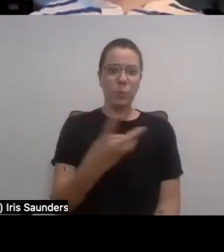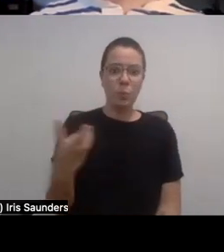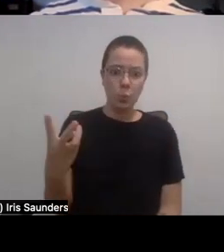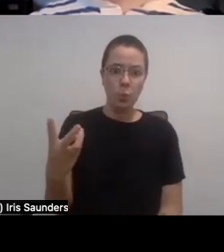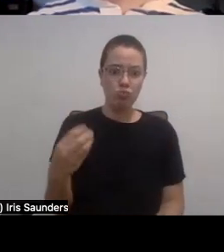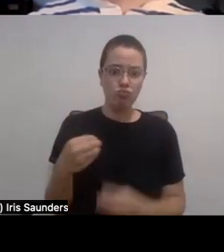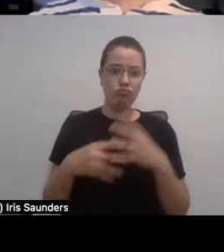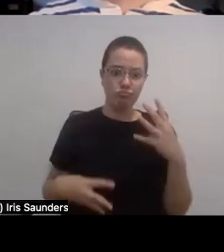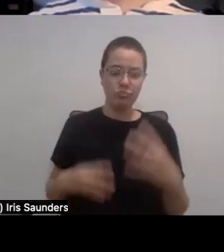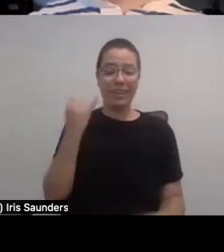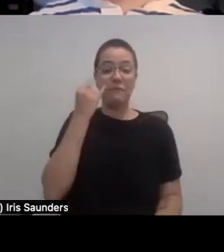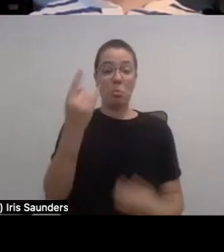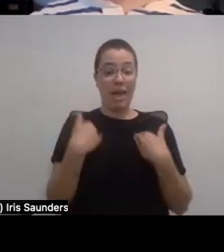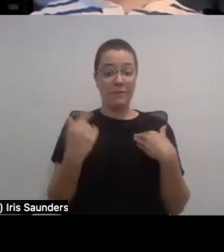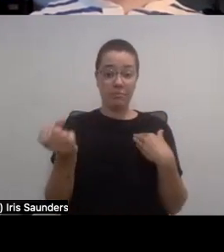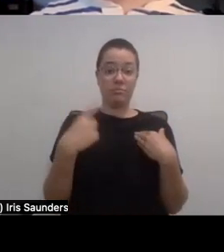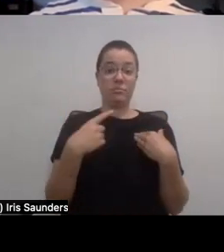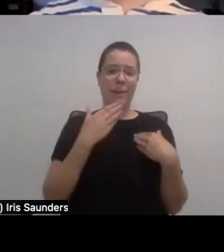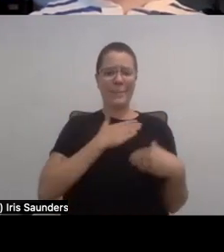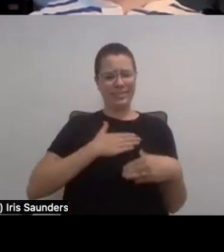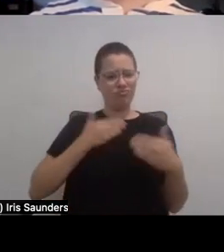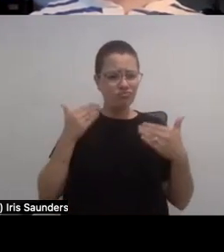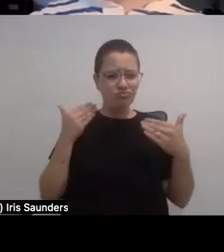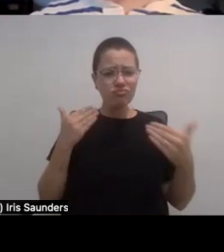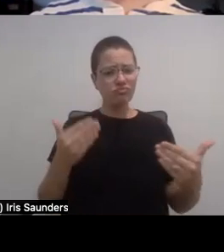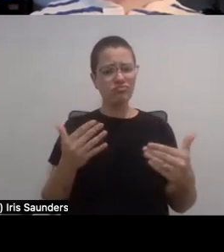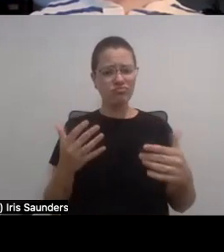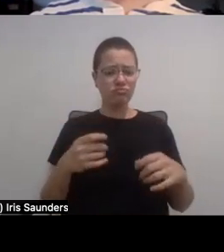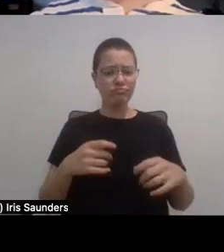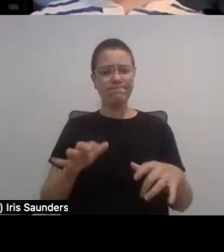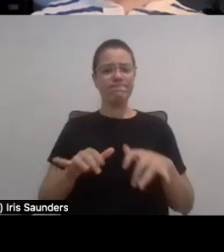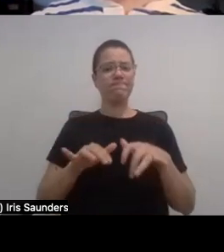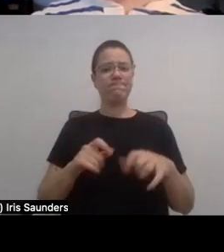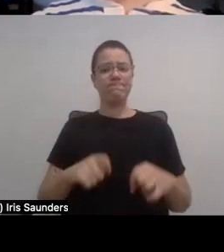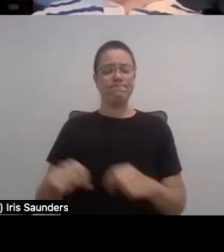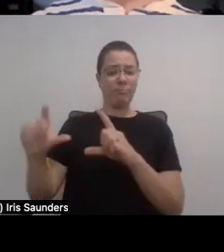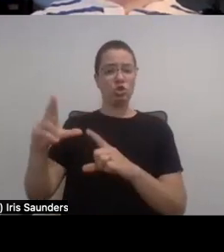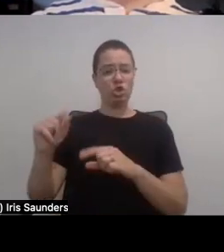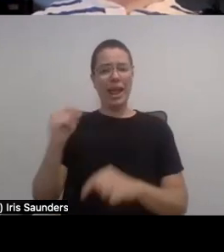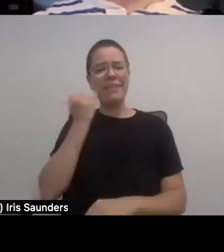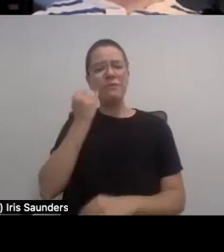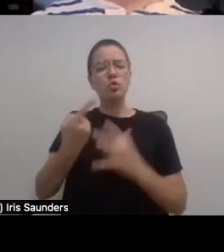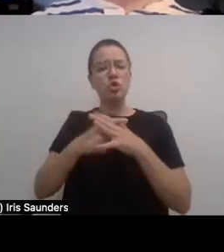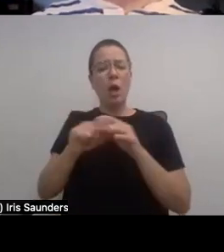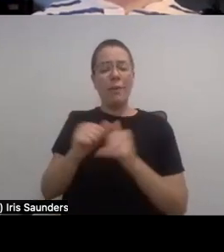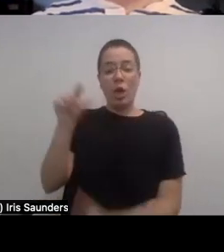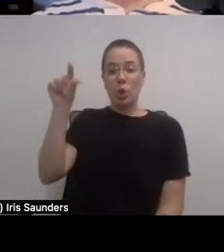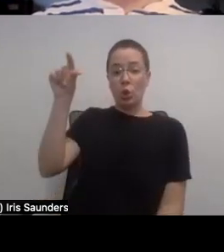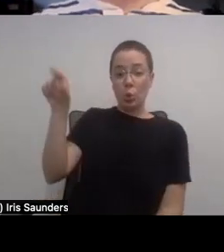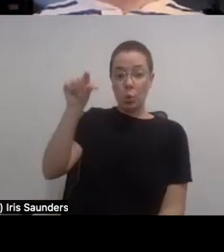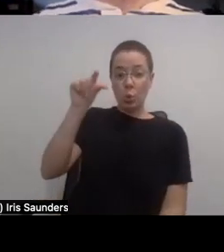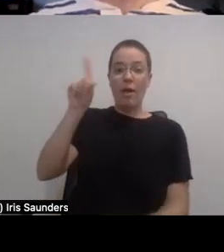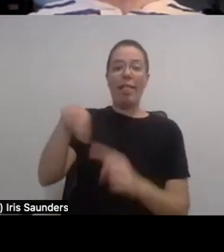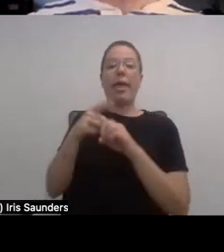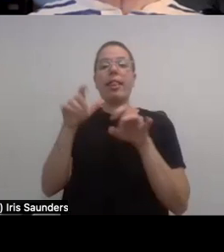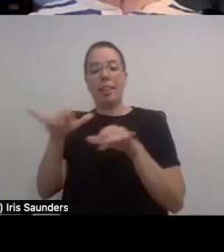And if you have a question, please, by all means, put it in the chat and put a cue in front of it, just so we can see it. Our